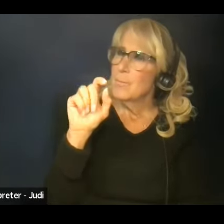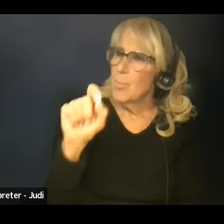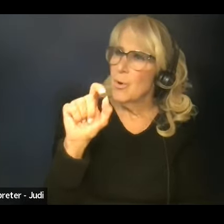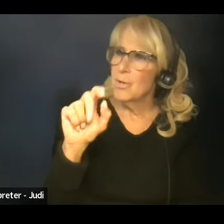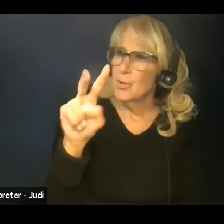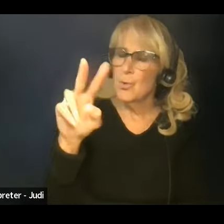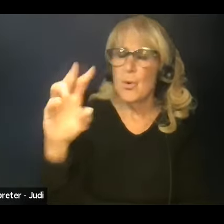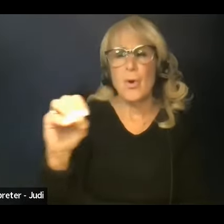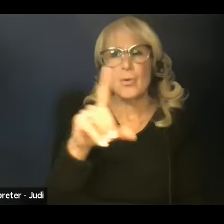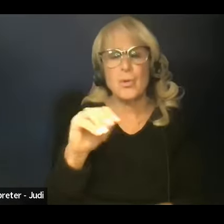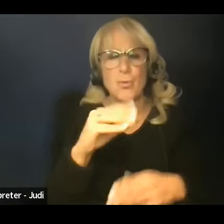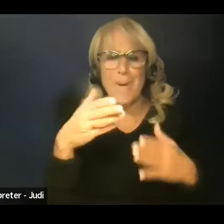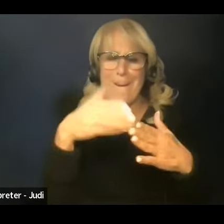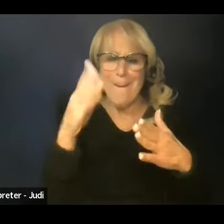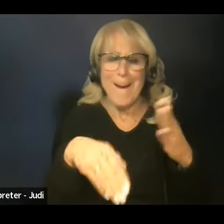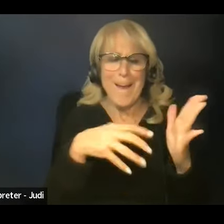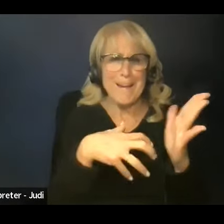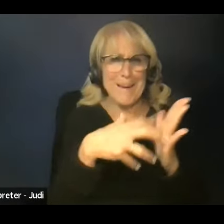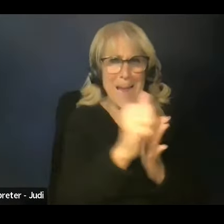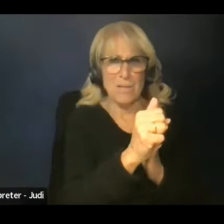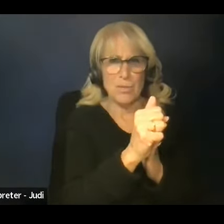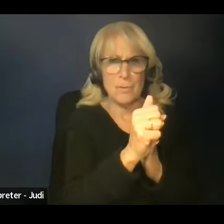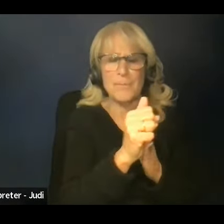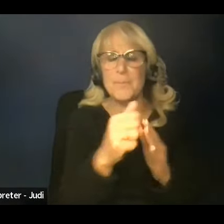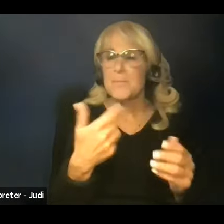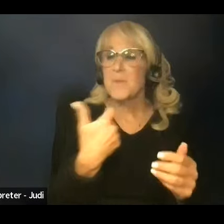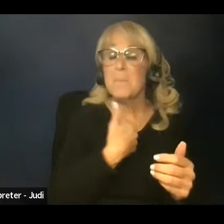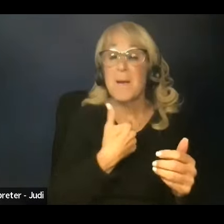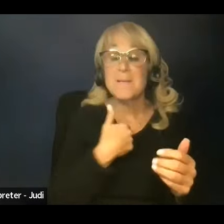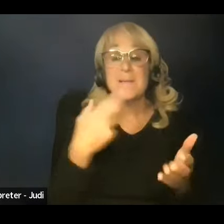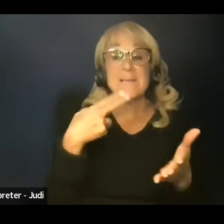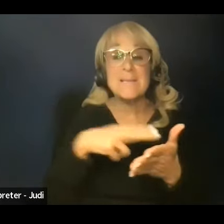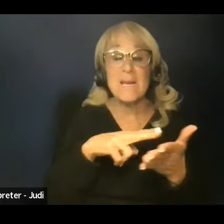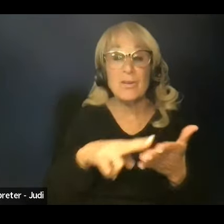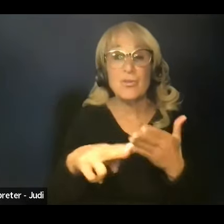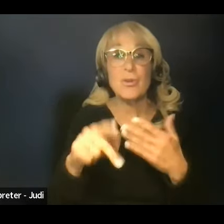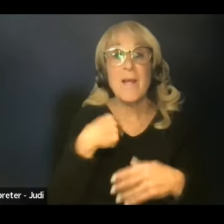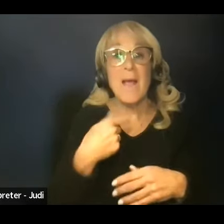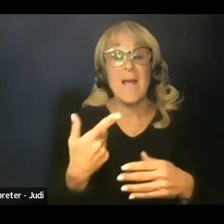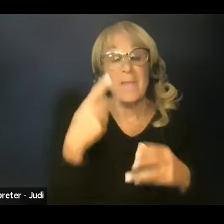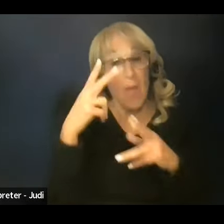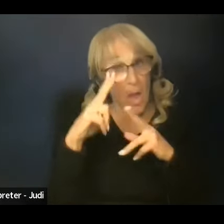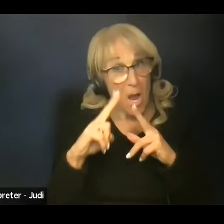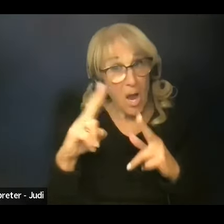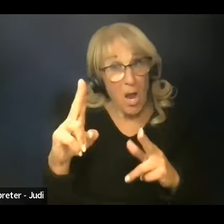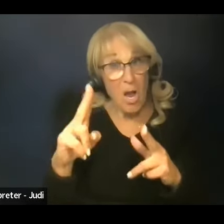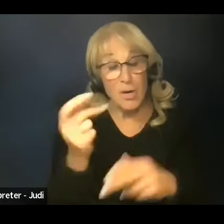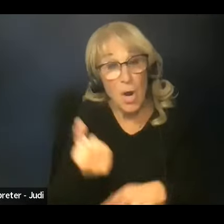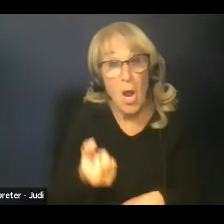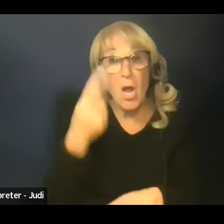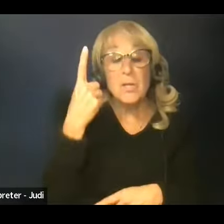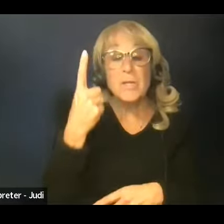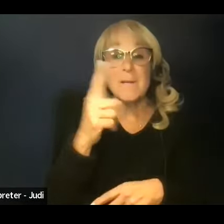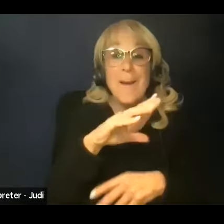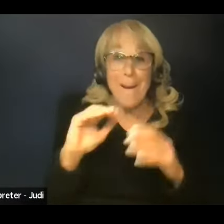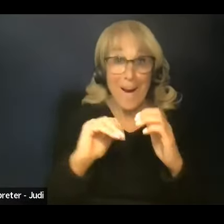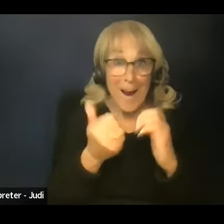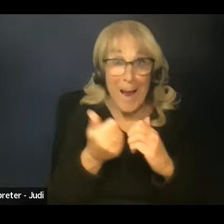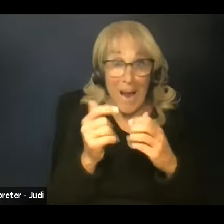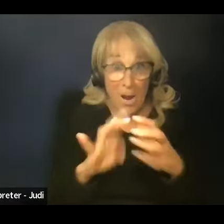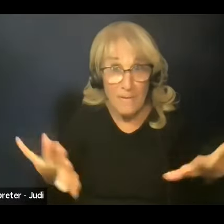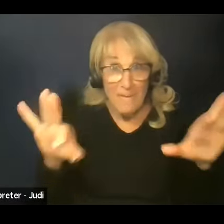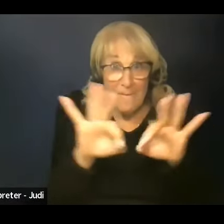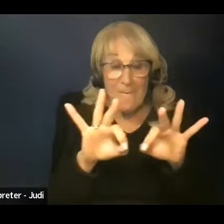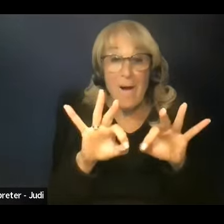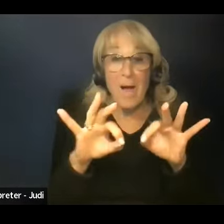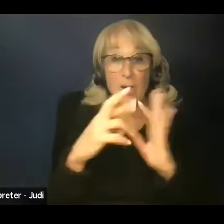cancer as we know it. I and Secretary Vilsack had the honor of understanding how vital this role